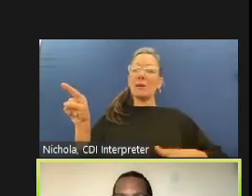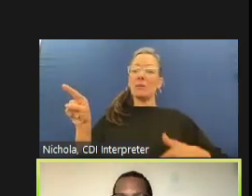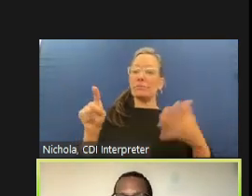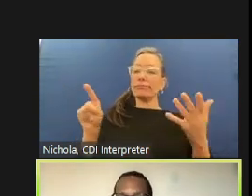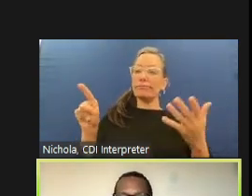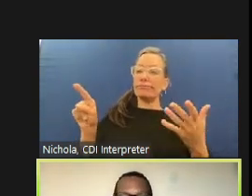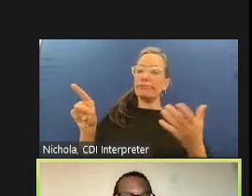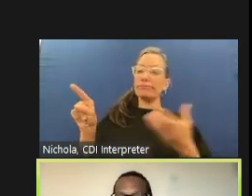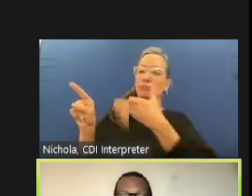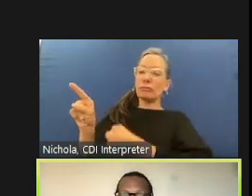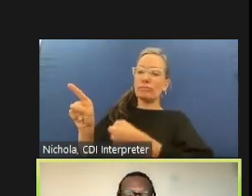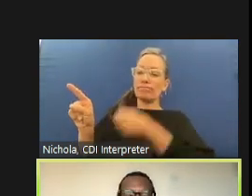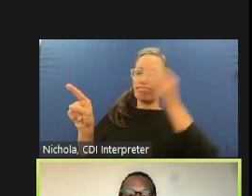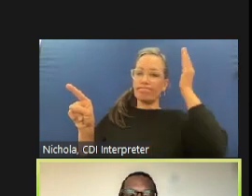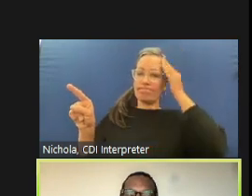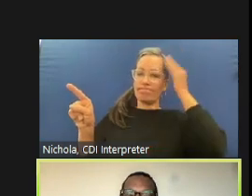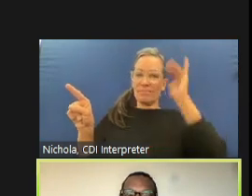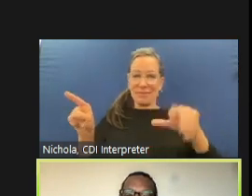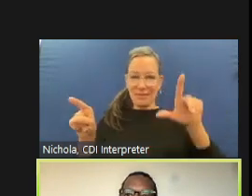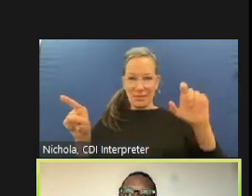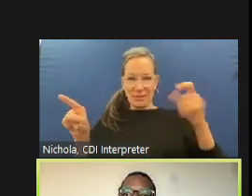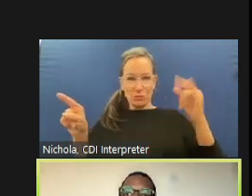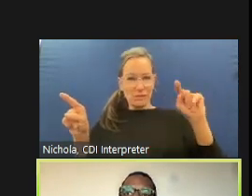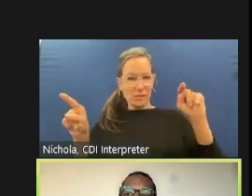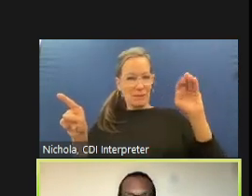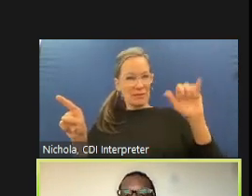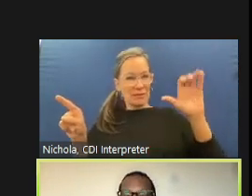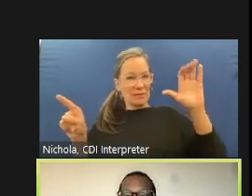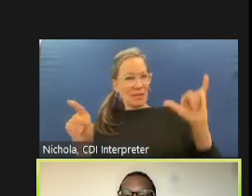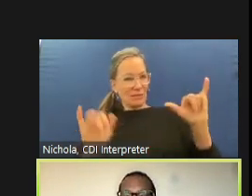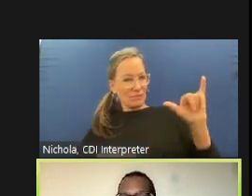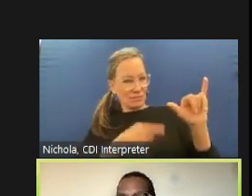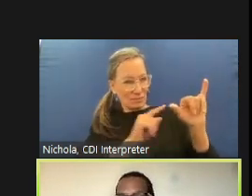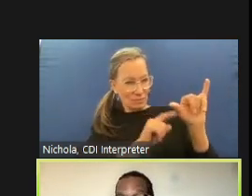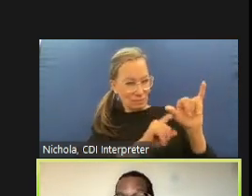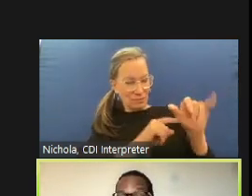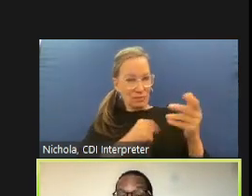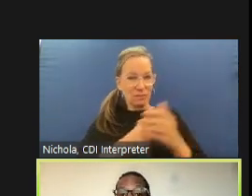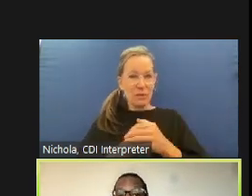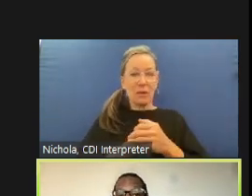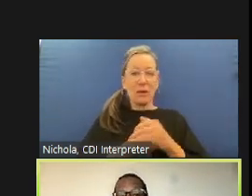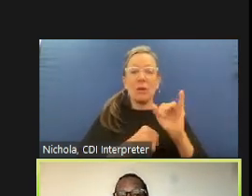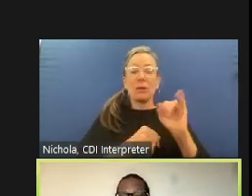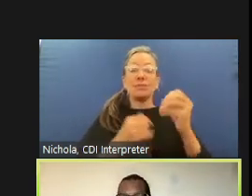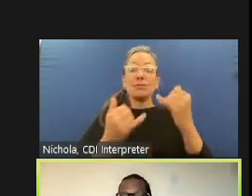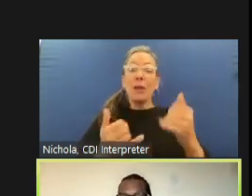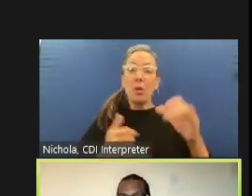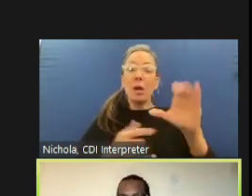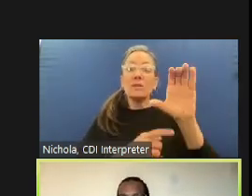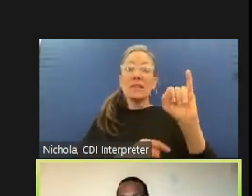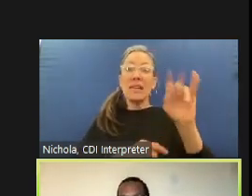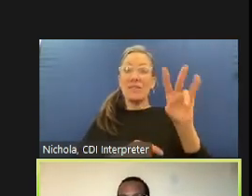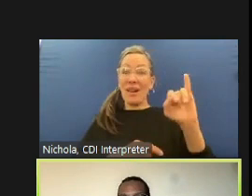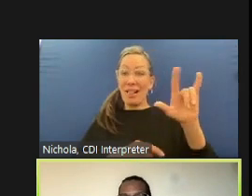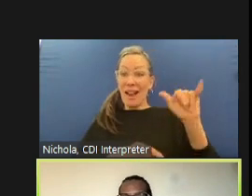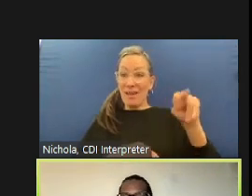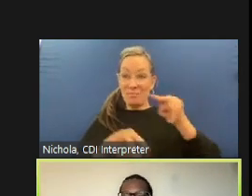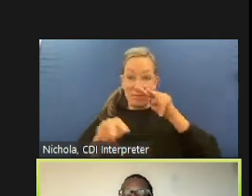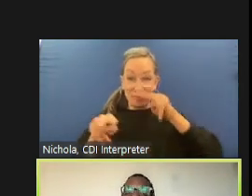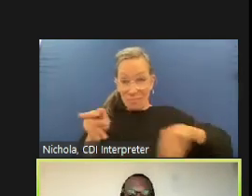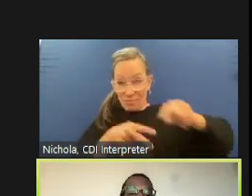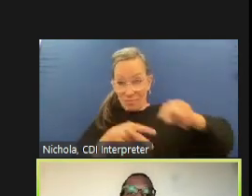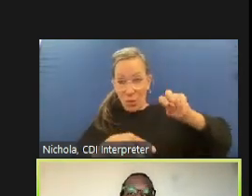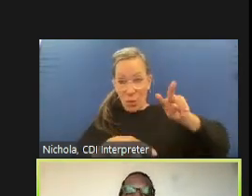oversight and it's the same principles because civilian oversight as i've mentioned in california around sheriff's